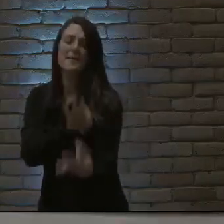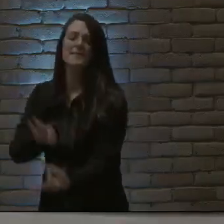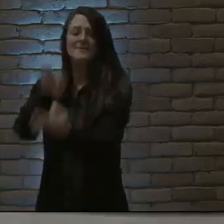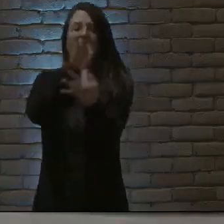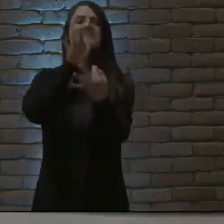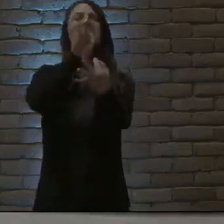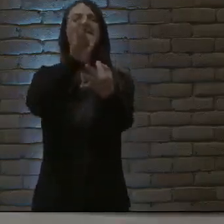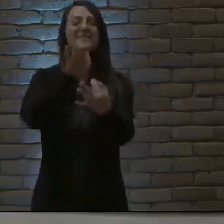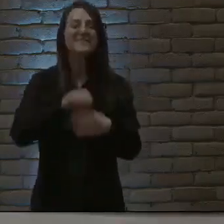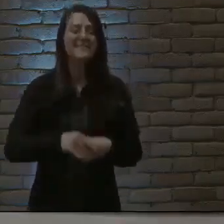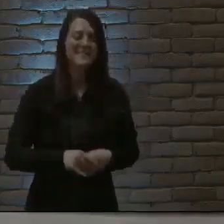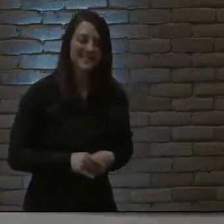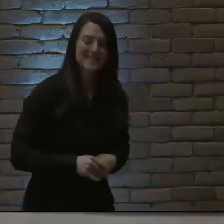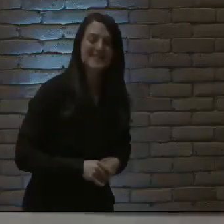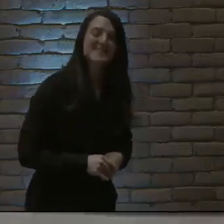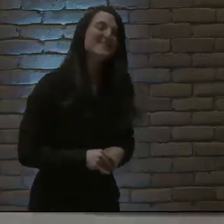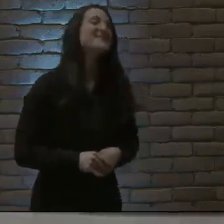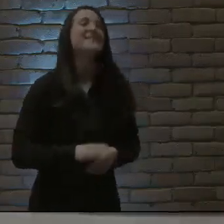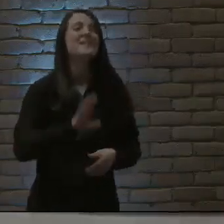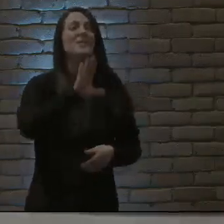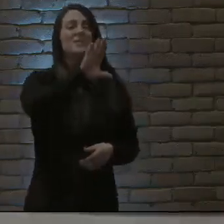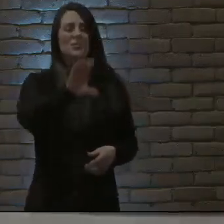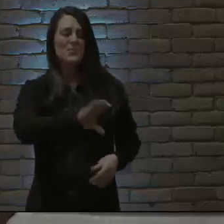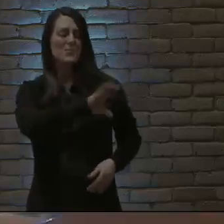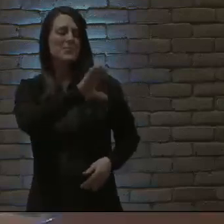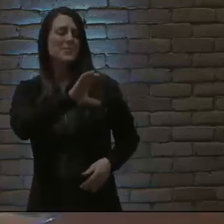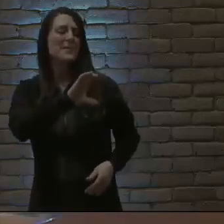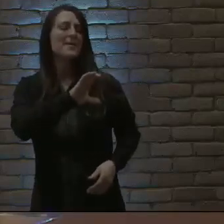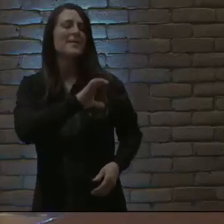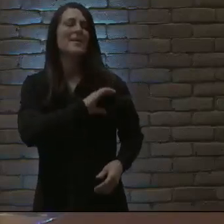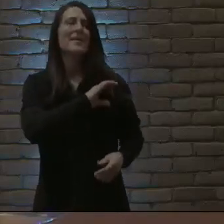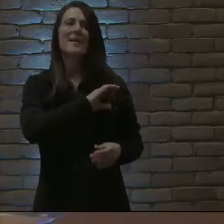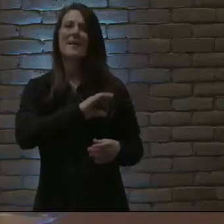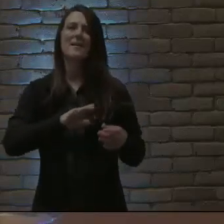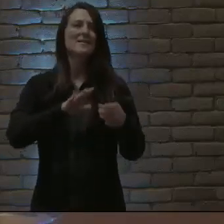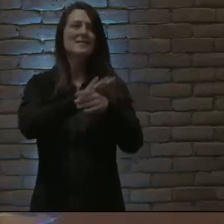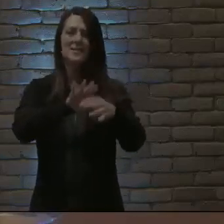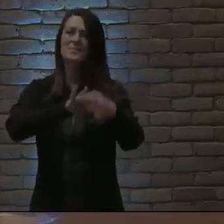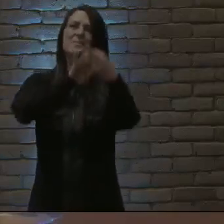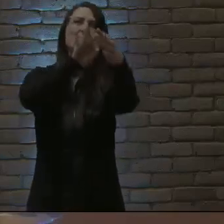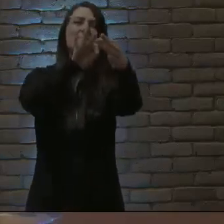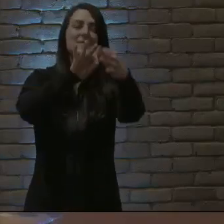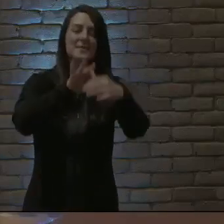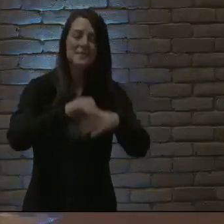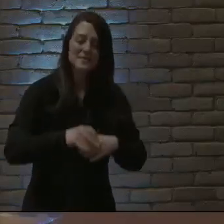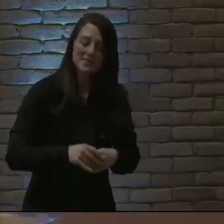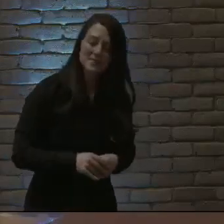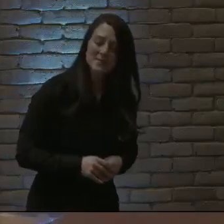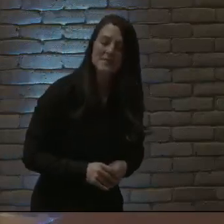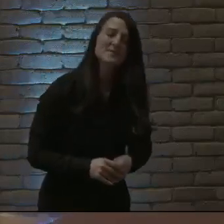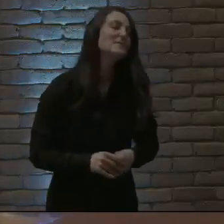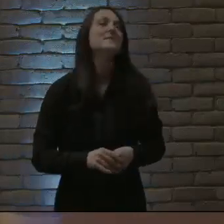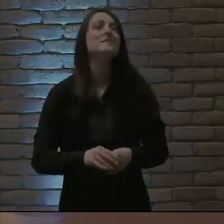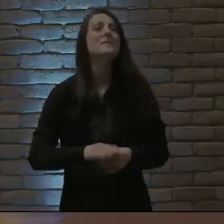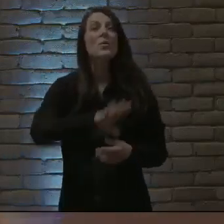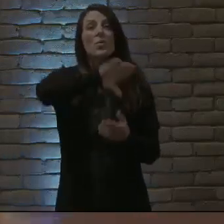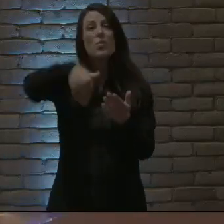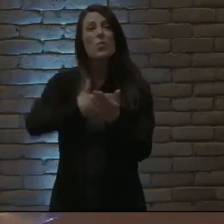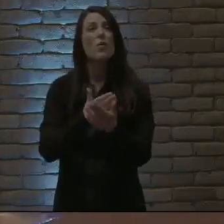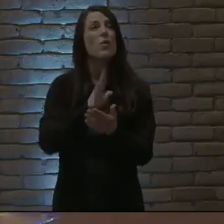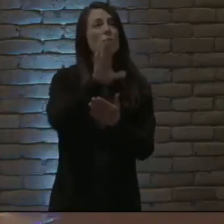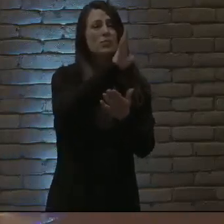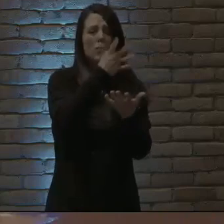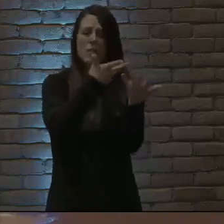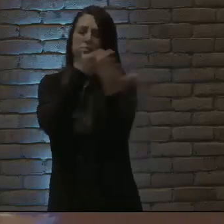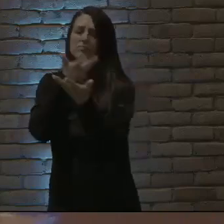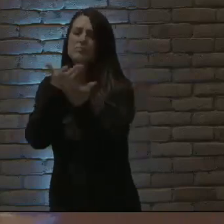all of your ways You are perfect in all of your ways You are